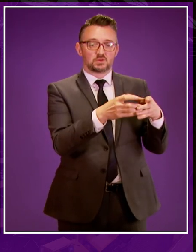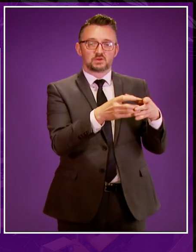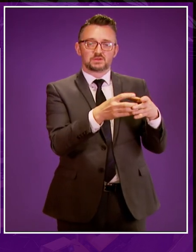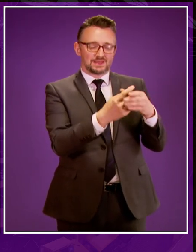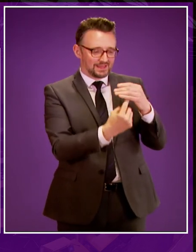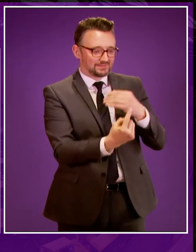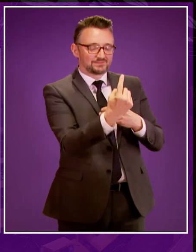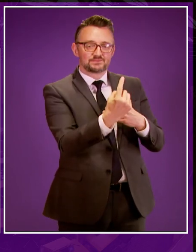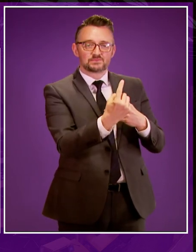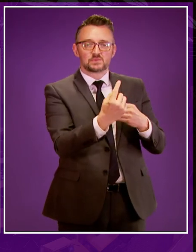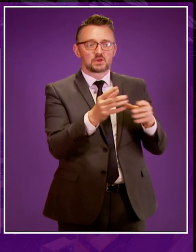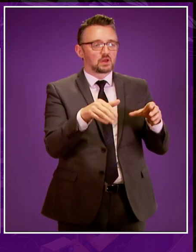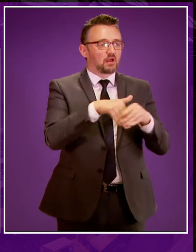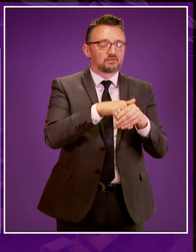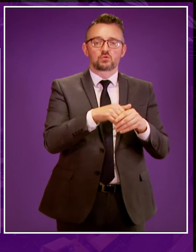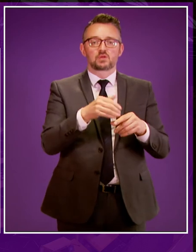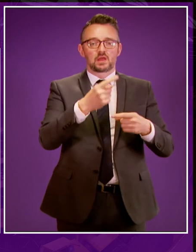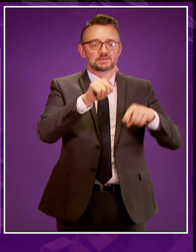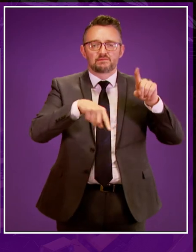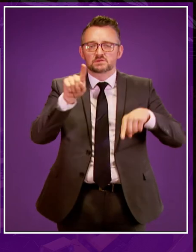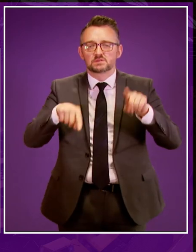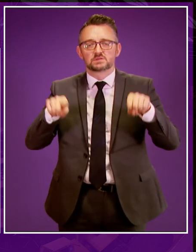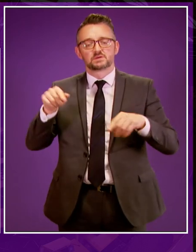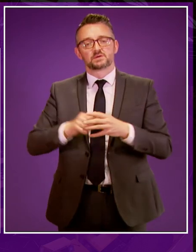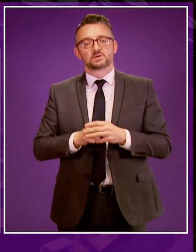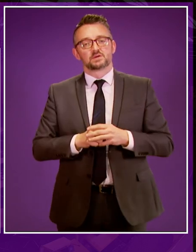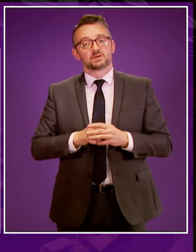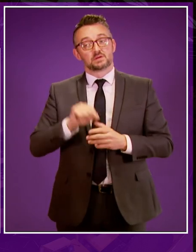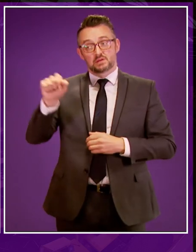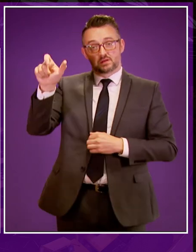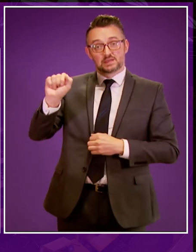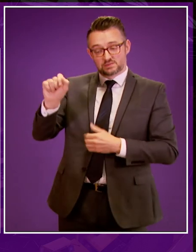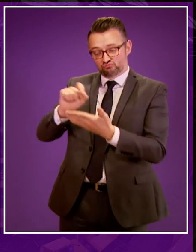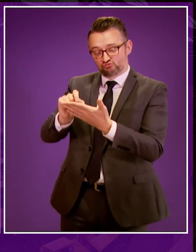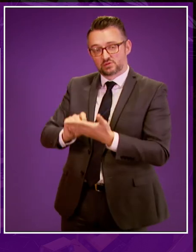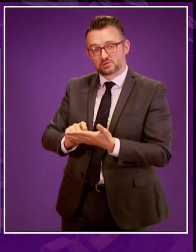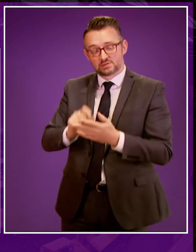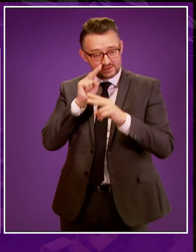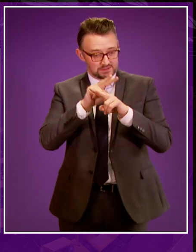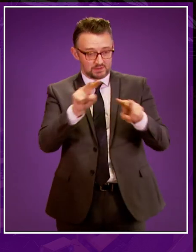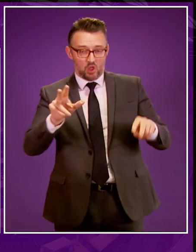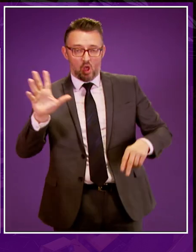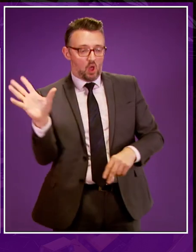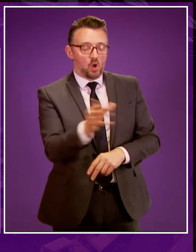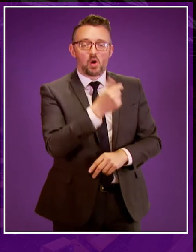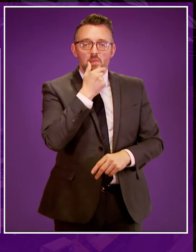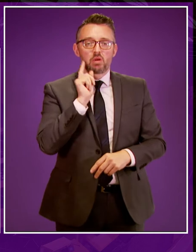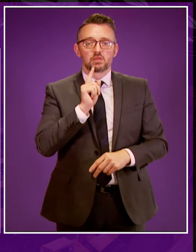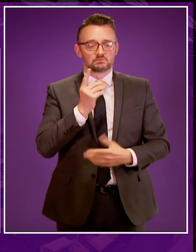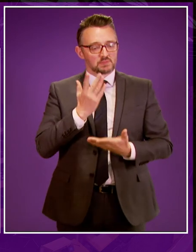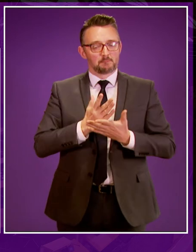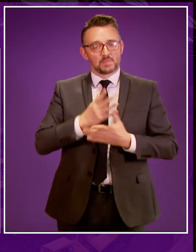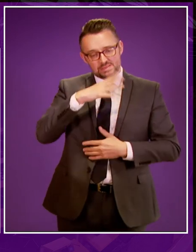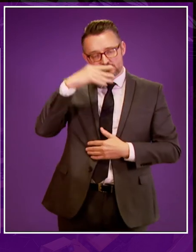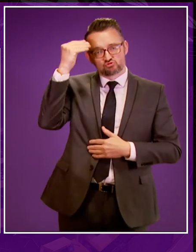in diversity. Fundamentally, the Baha'i Writings see every person as a spiritual being with